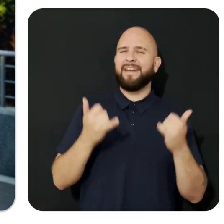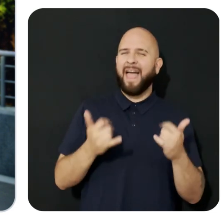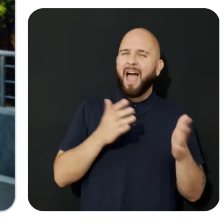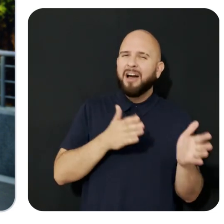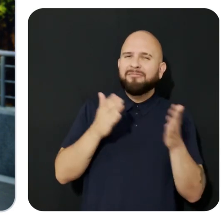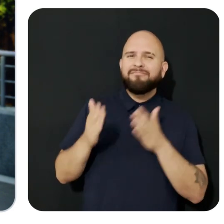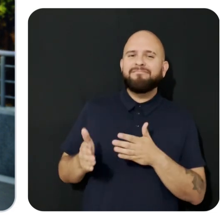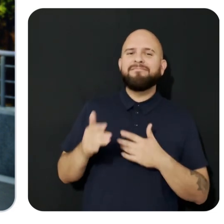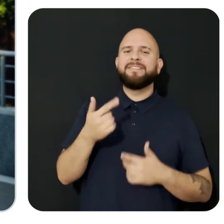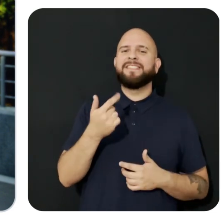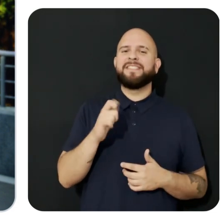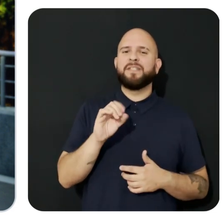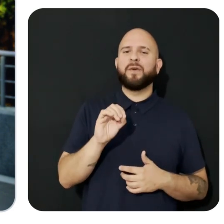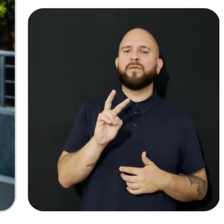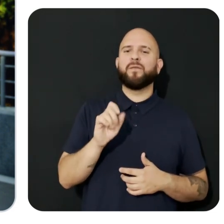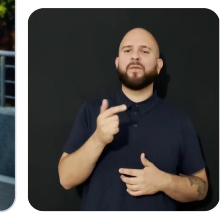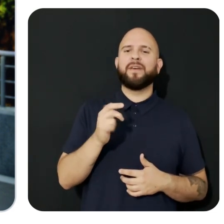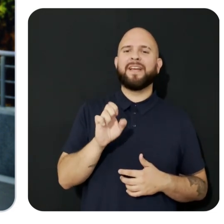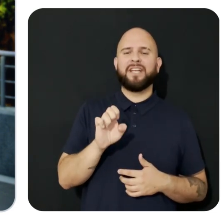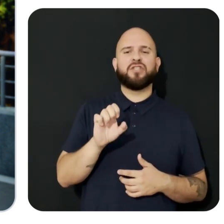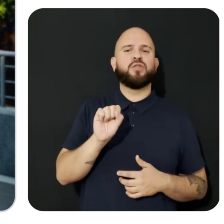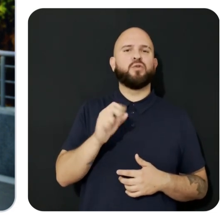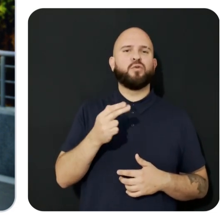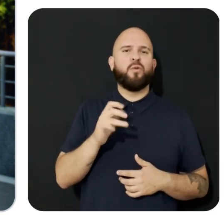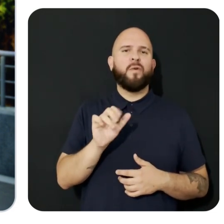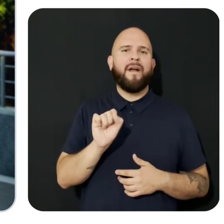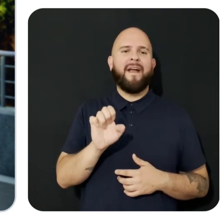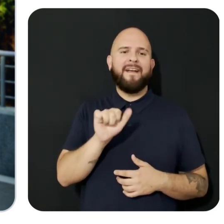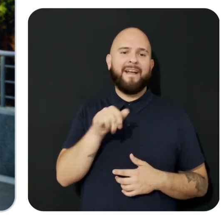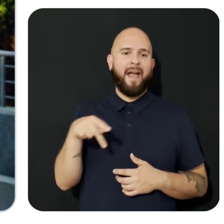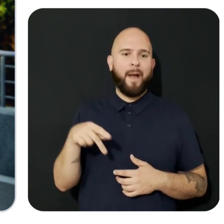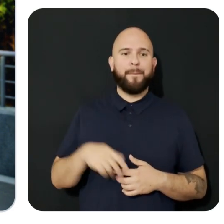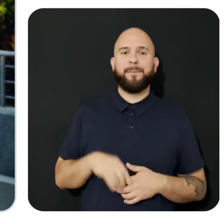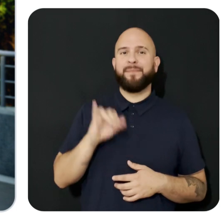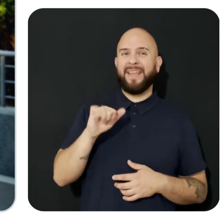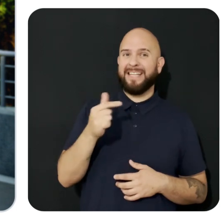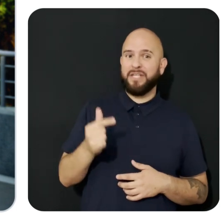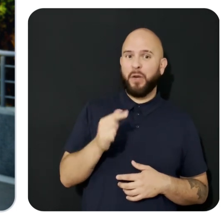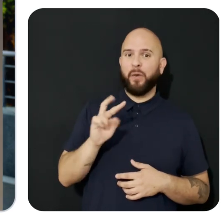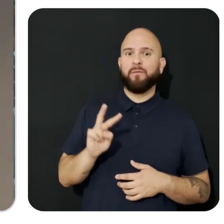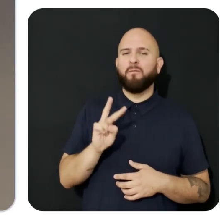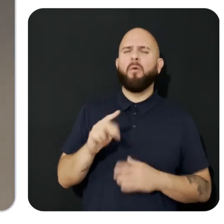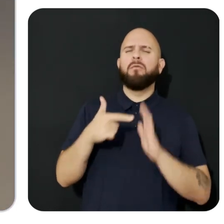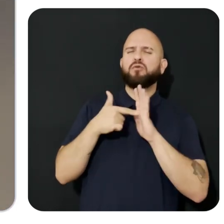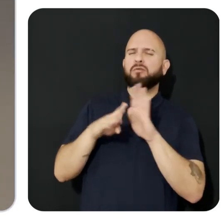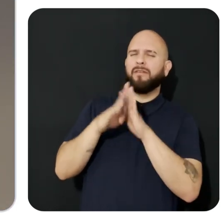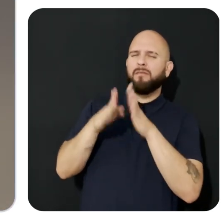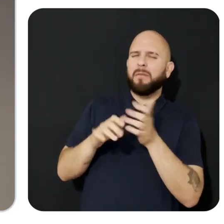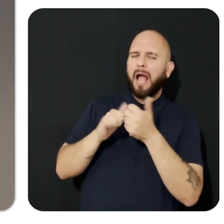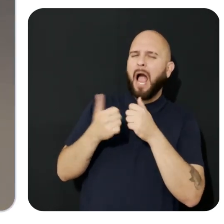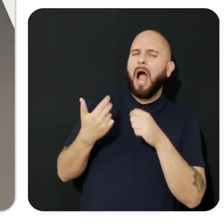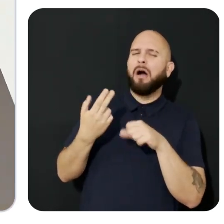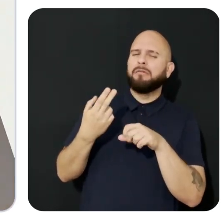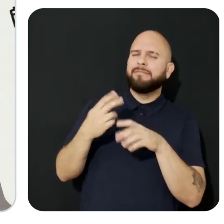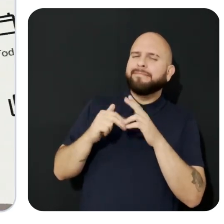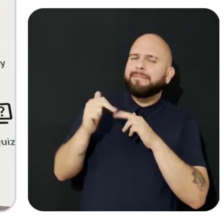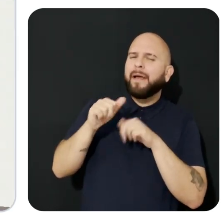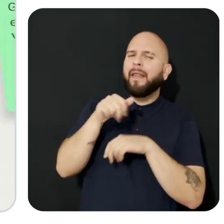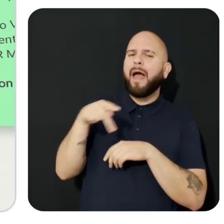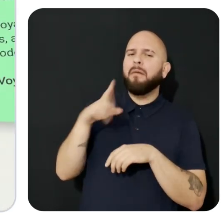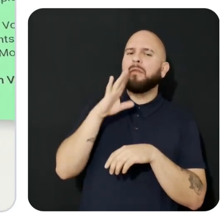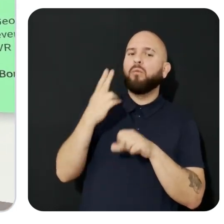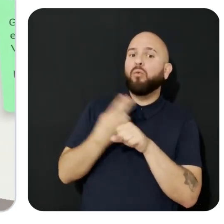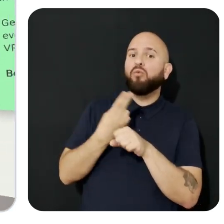over to the GeoVoyage showcase app. The GeoVoyage app shows developers how to build apps that leverage modern 3D